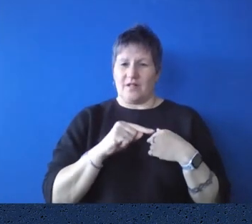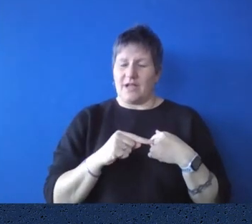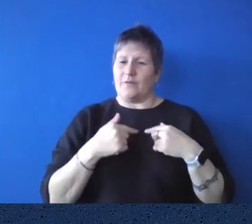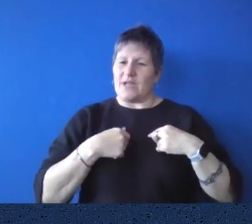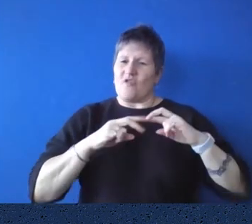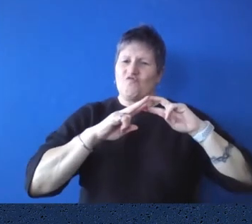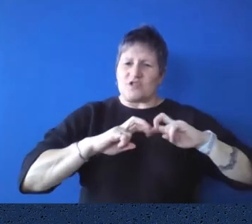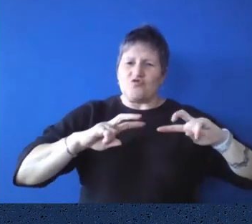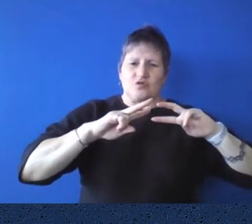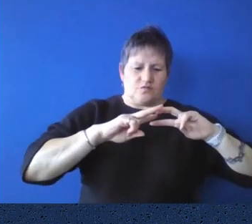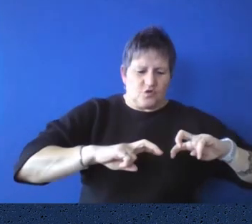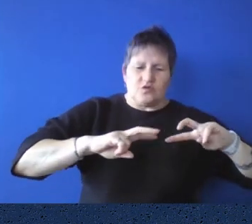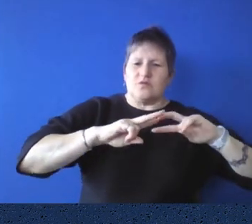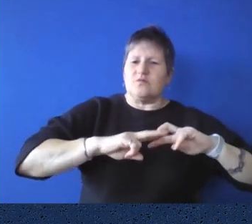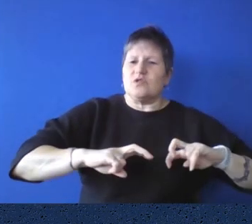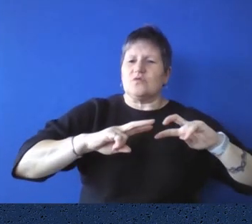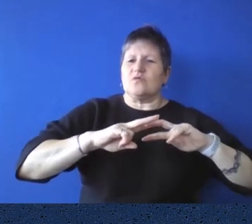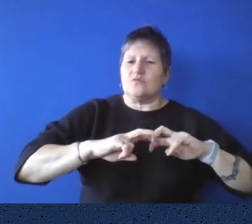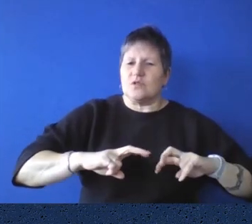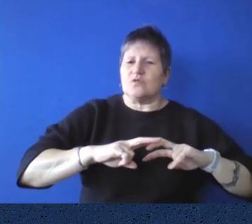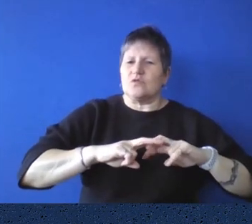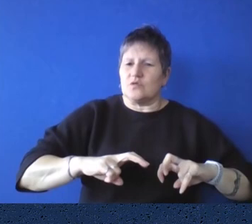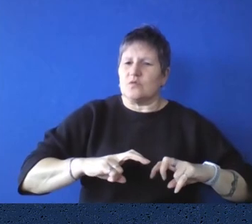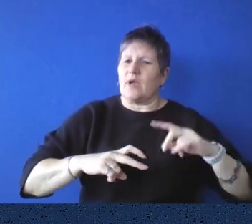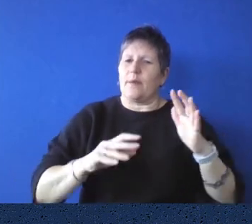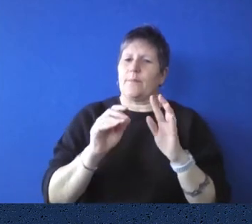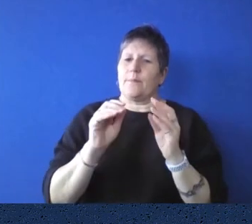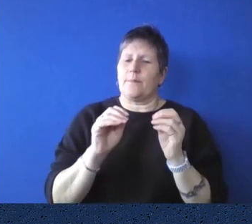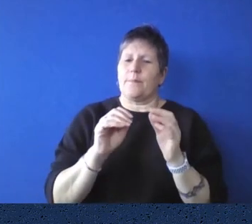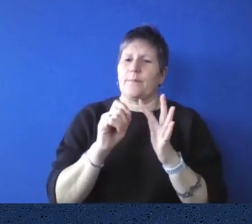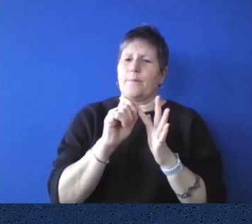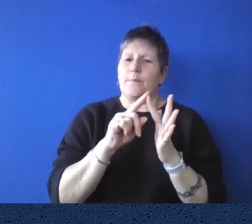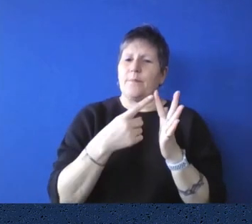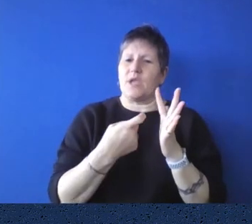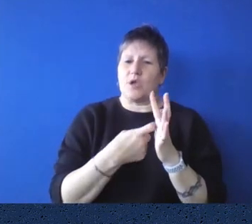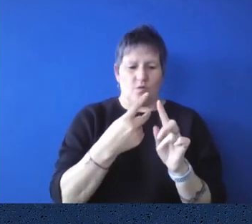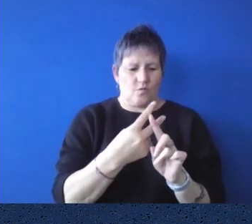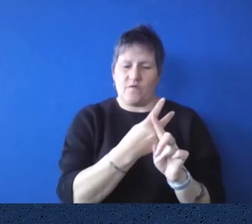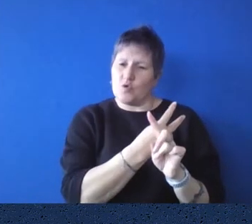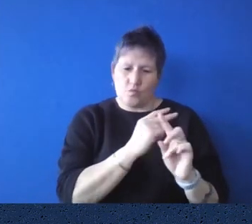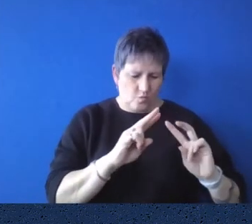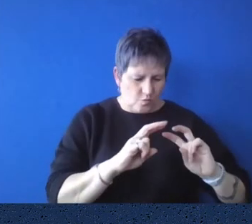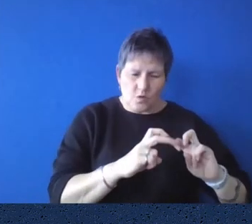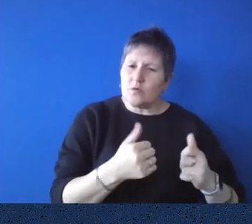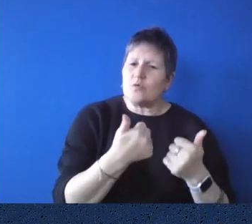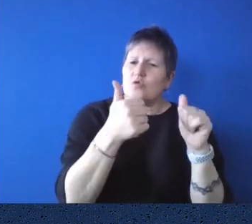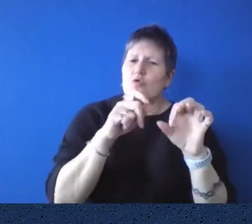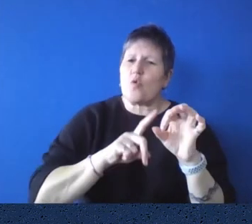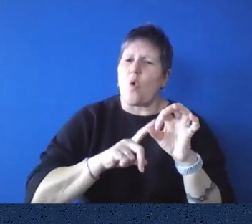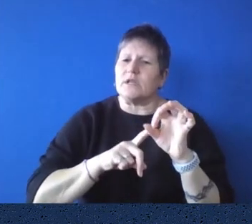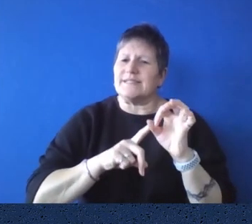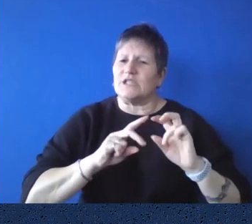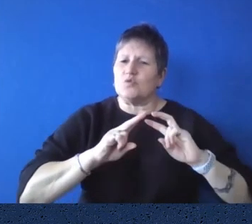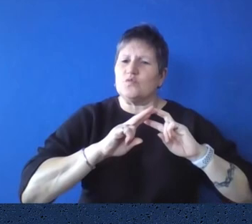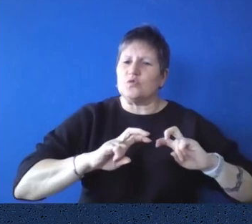We have research that, um, is peer reviewed. It has to be quality research because that research. have members,